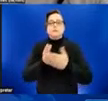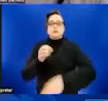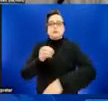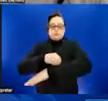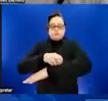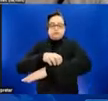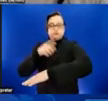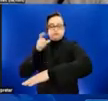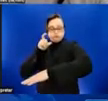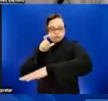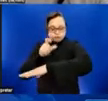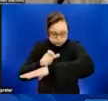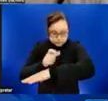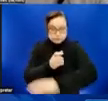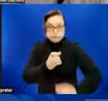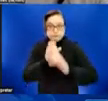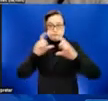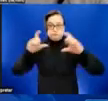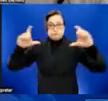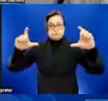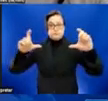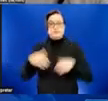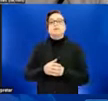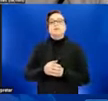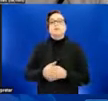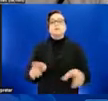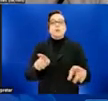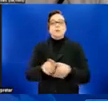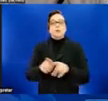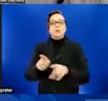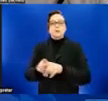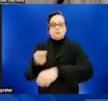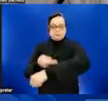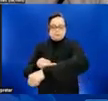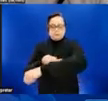rash and a diagram that shows a vaccine being administered.